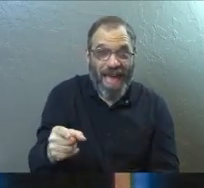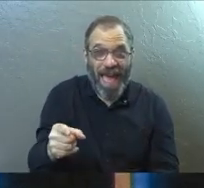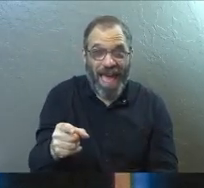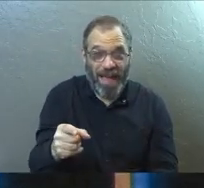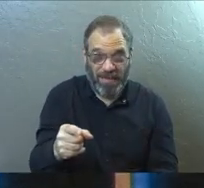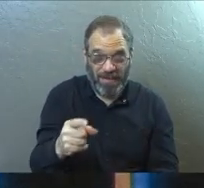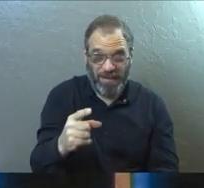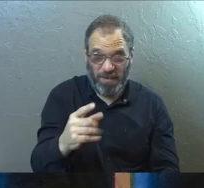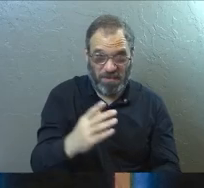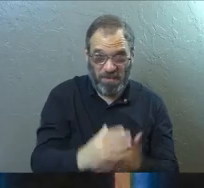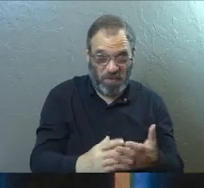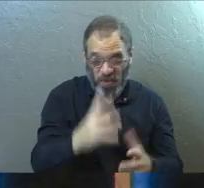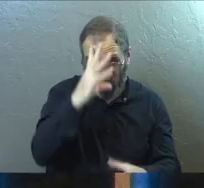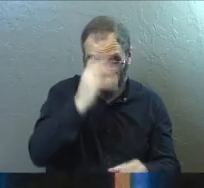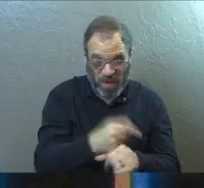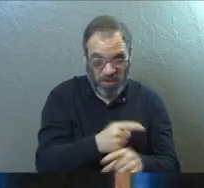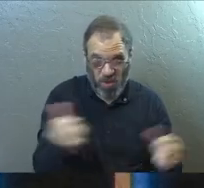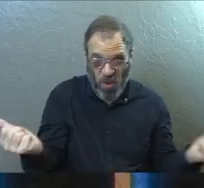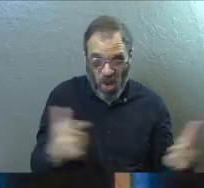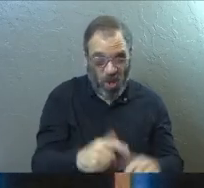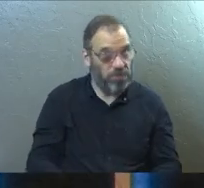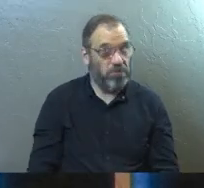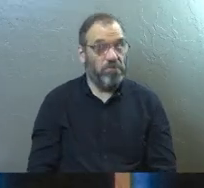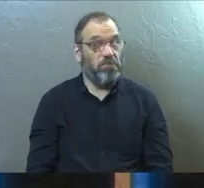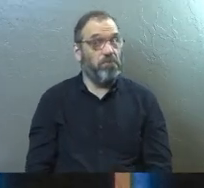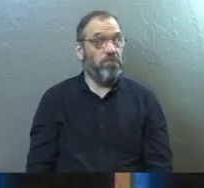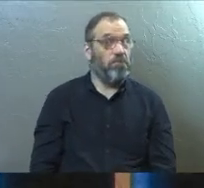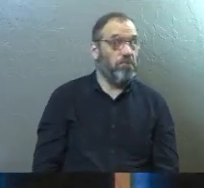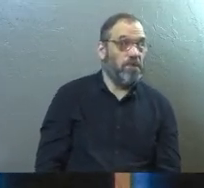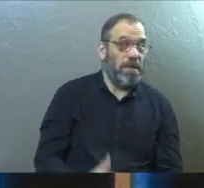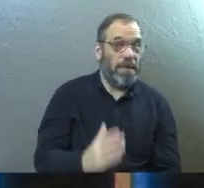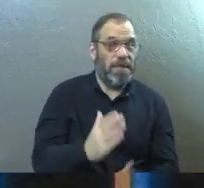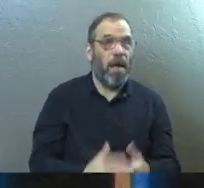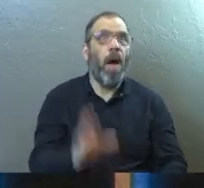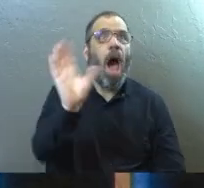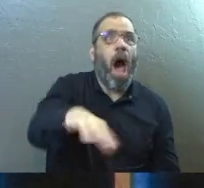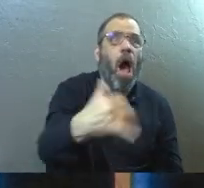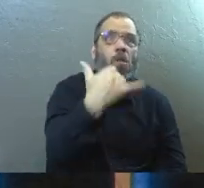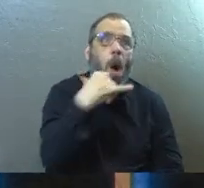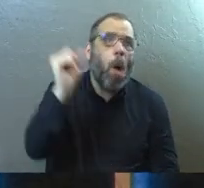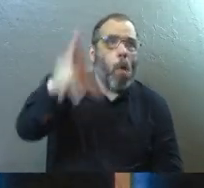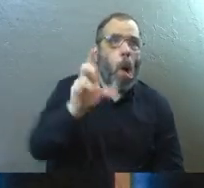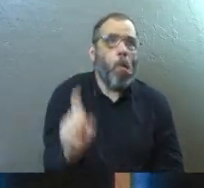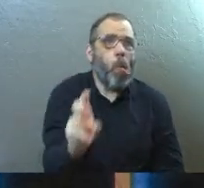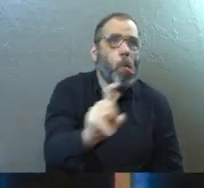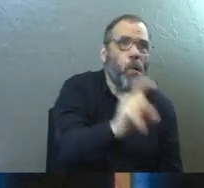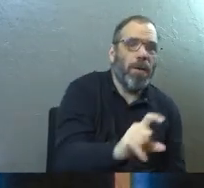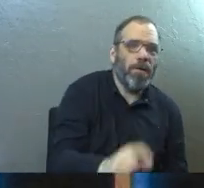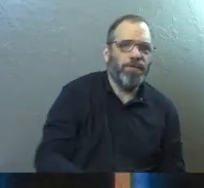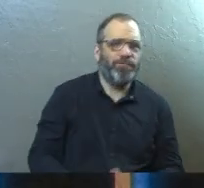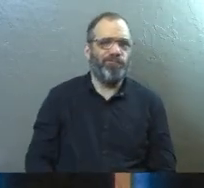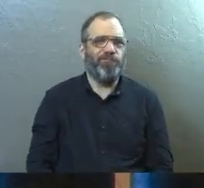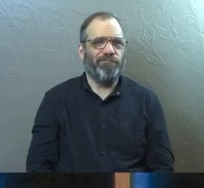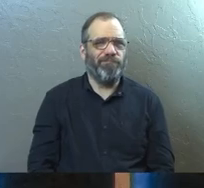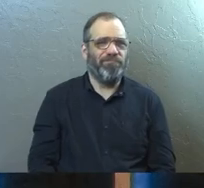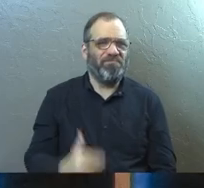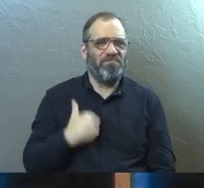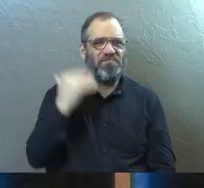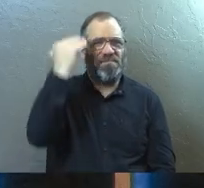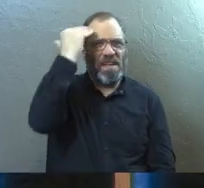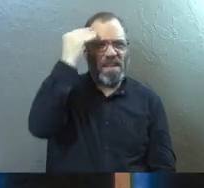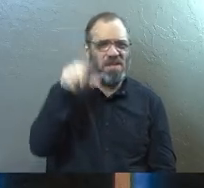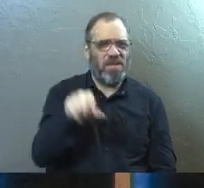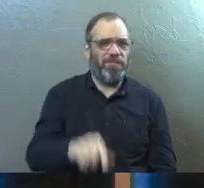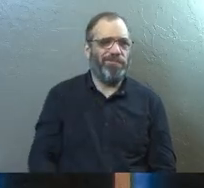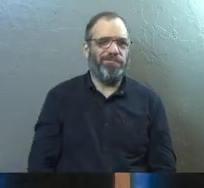trustworthy people who are telling me where to sit. Some of you were yelling out the wrong thing. Luckily I have discernment and I